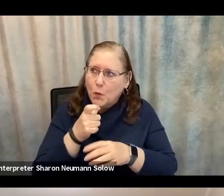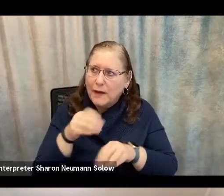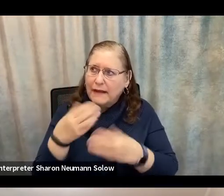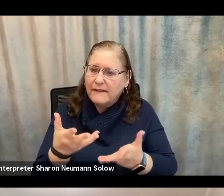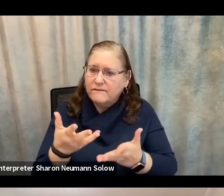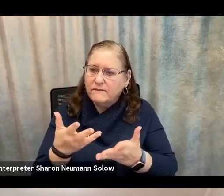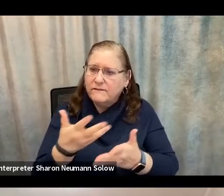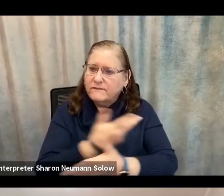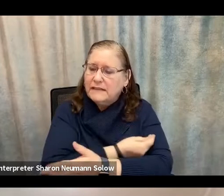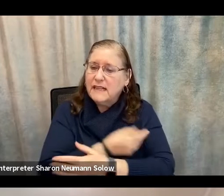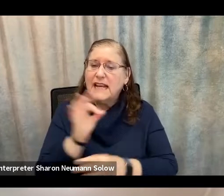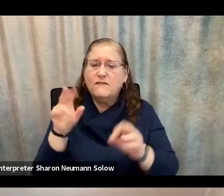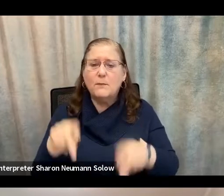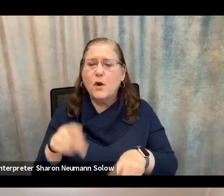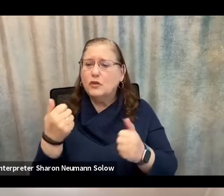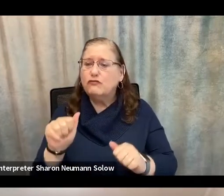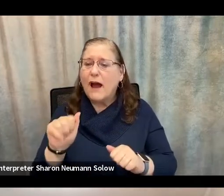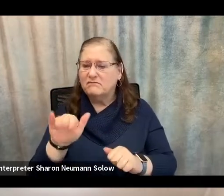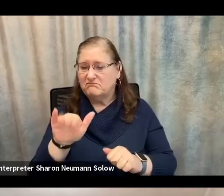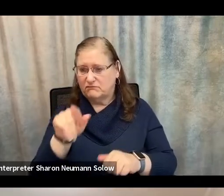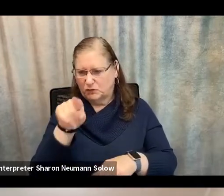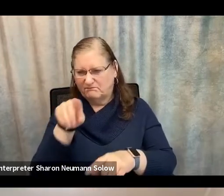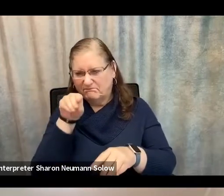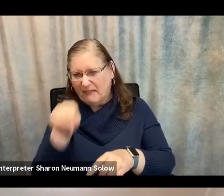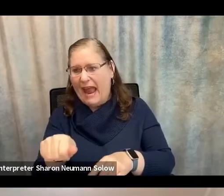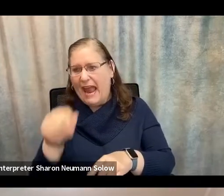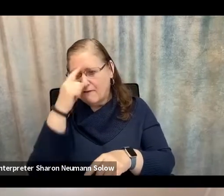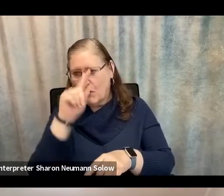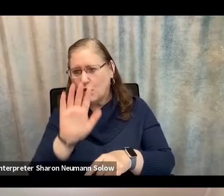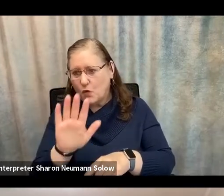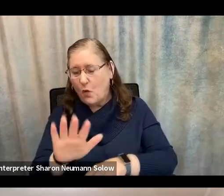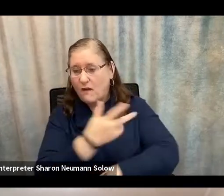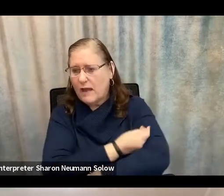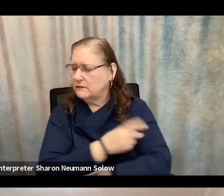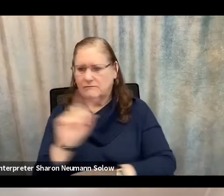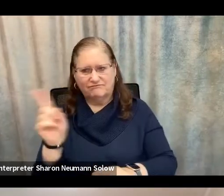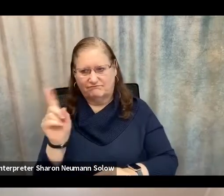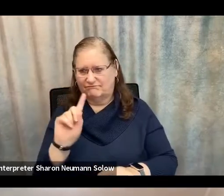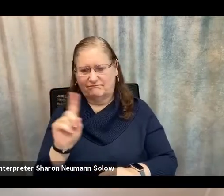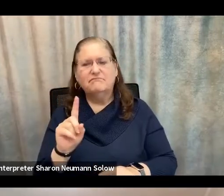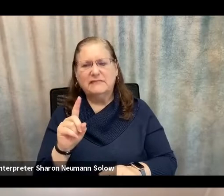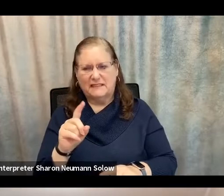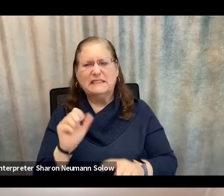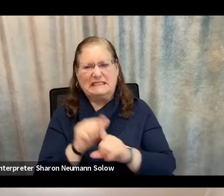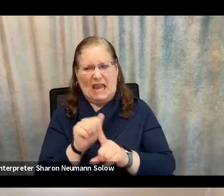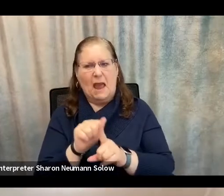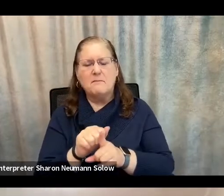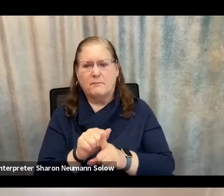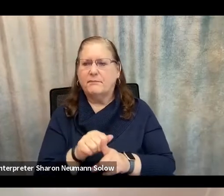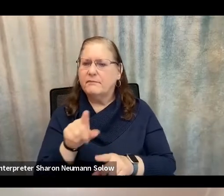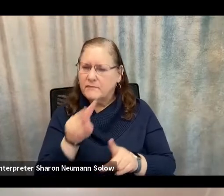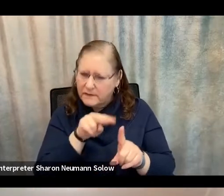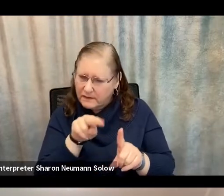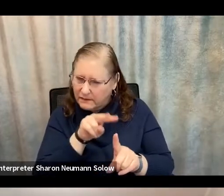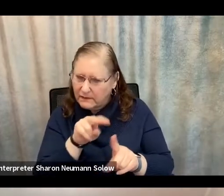you're asked to pay out of pocket for a COVID vaccine, it's likely a scam. So, so keep an eye out for that and understand that, again, contact your